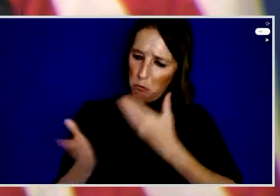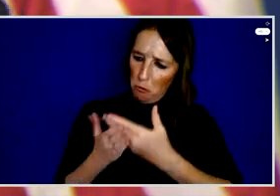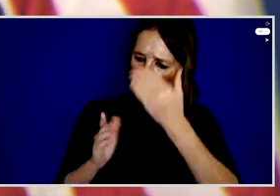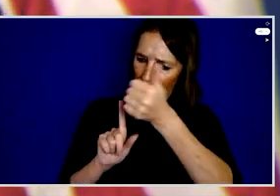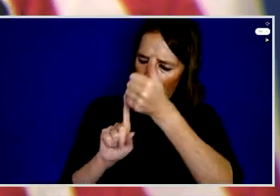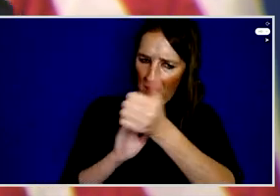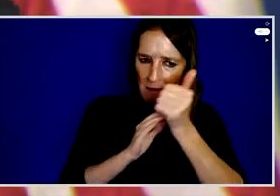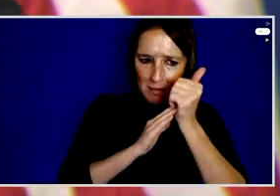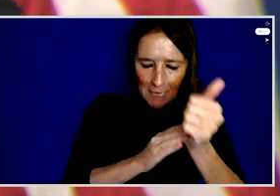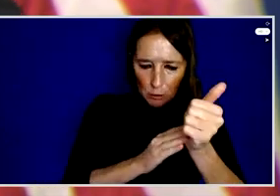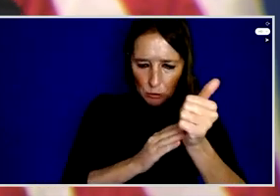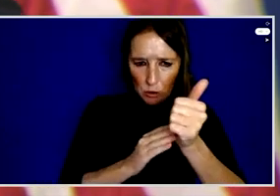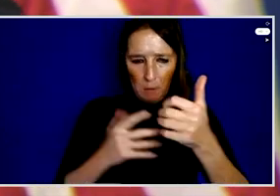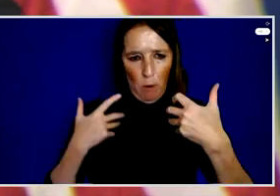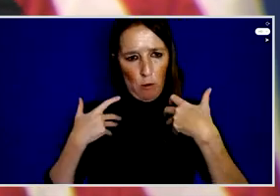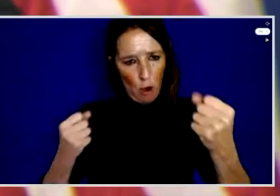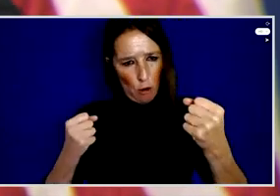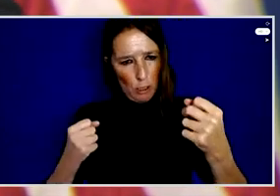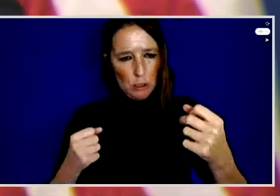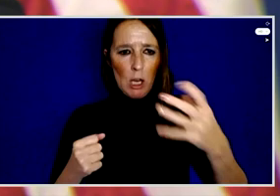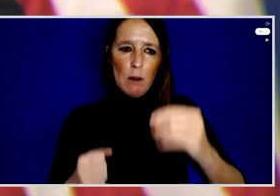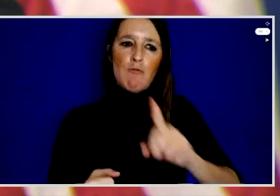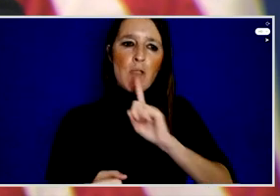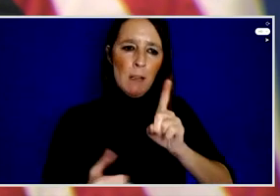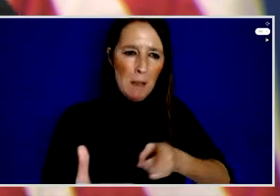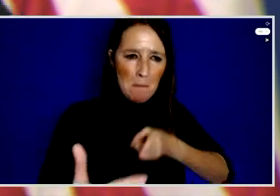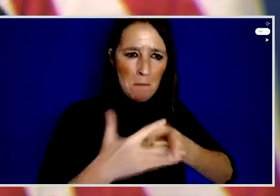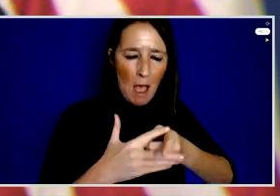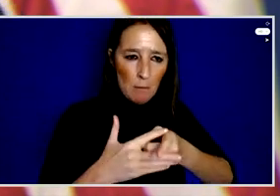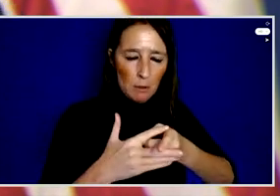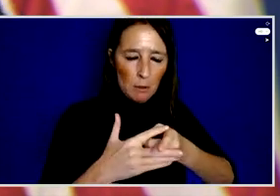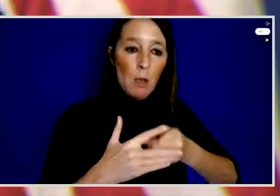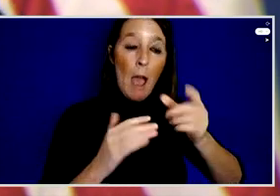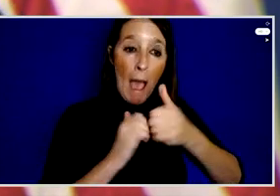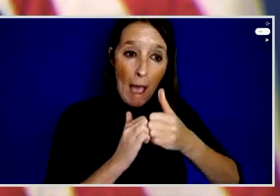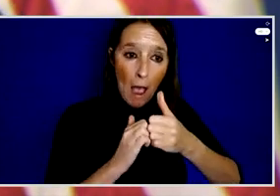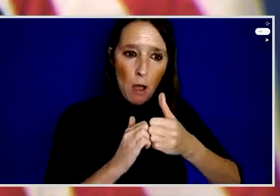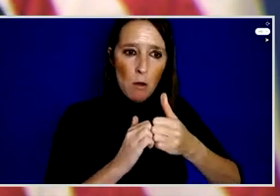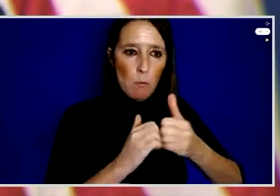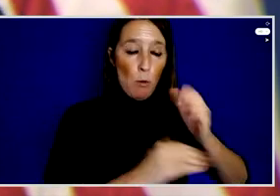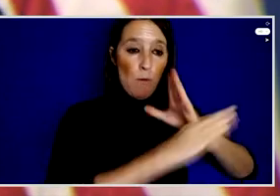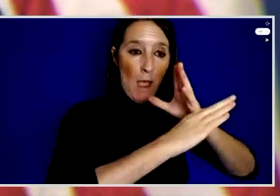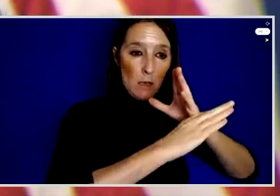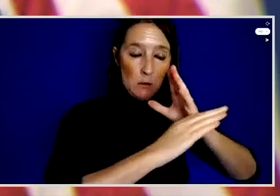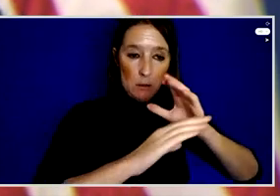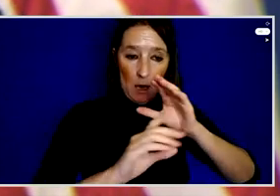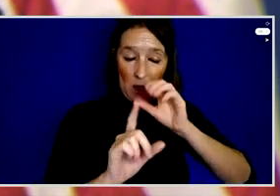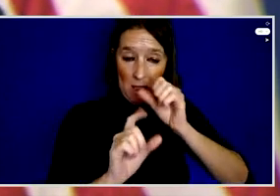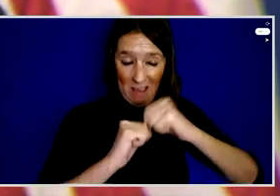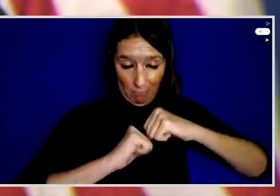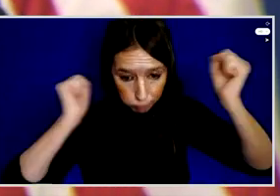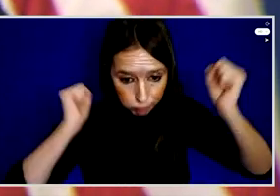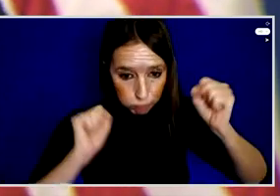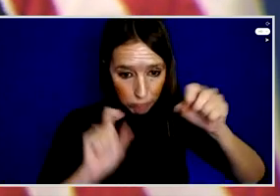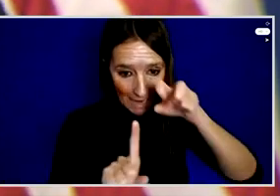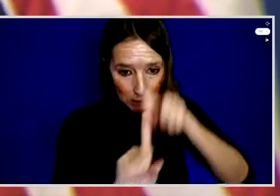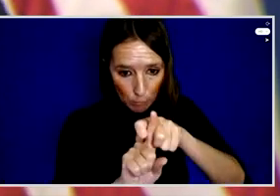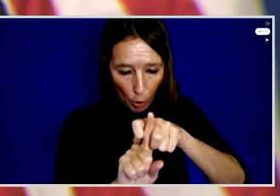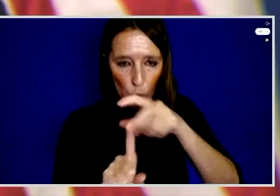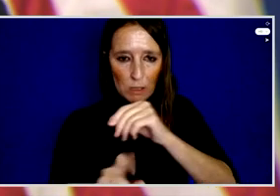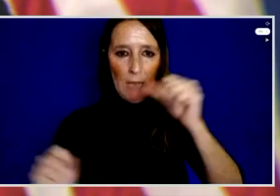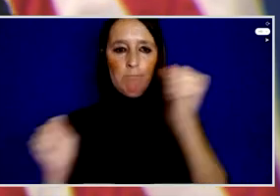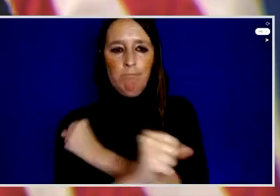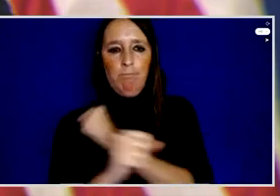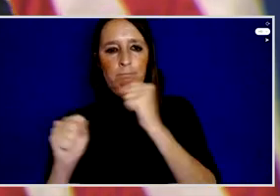and impact in preventing, exposing, and combating corruption. Before I introduce the Secretary